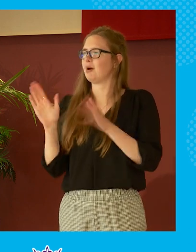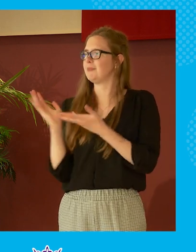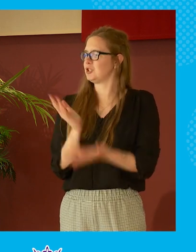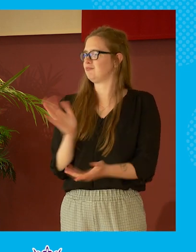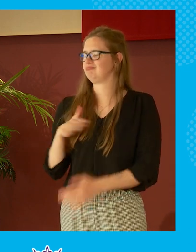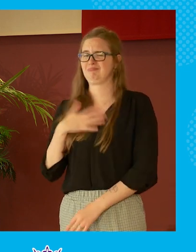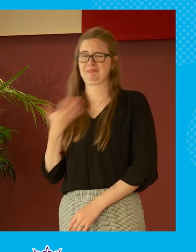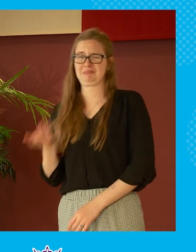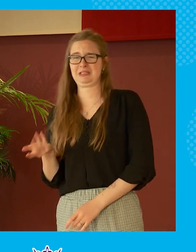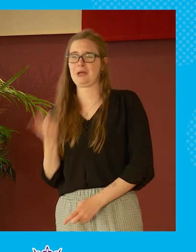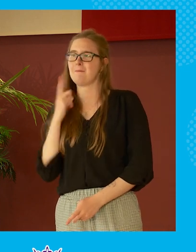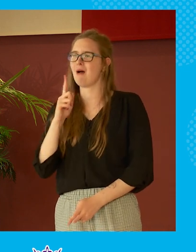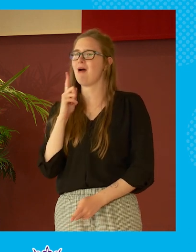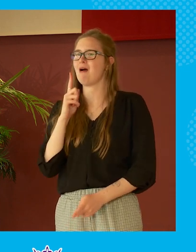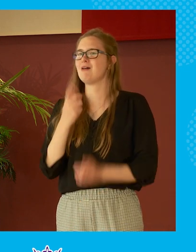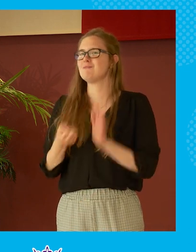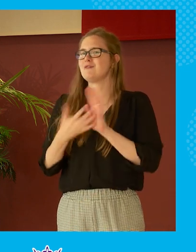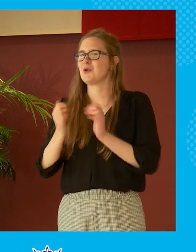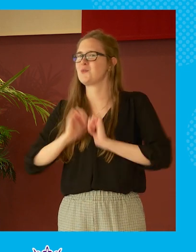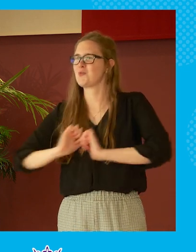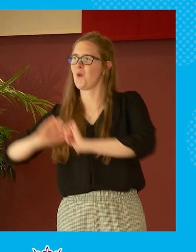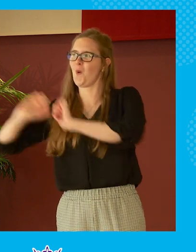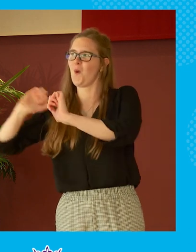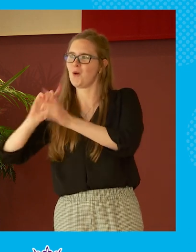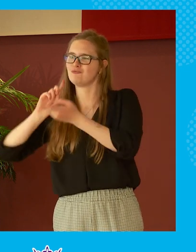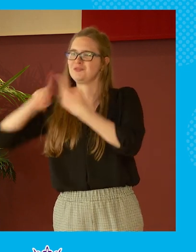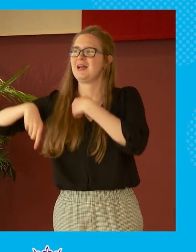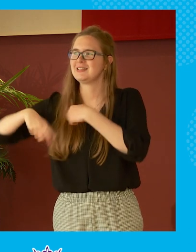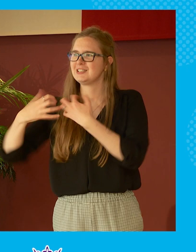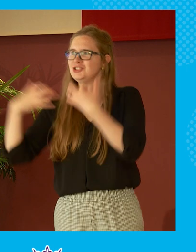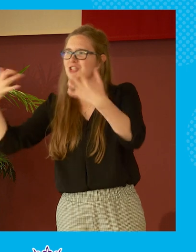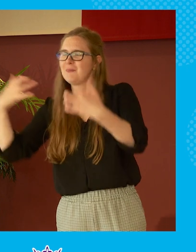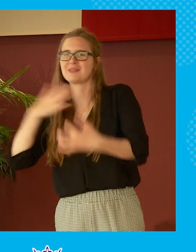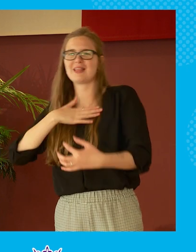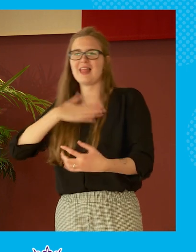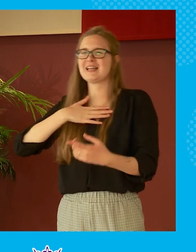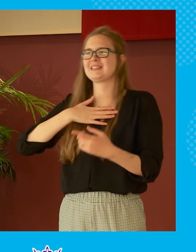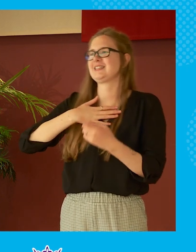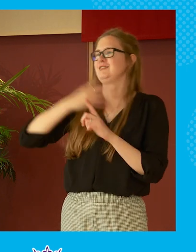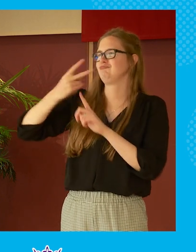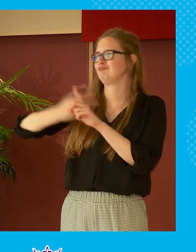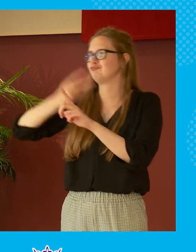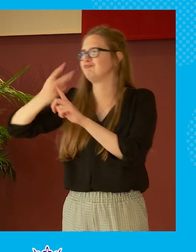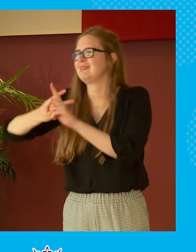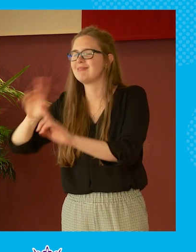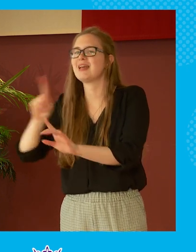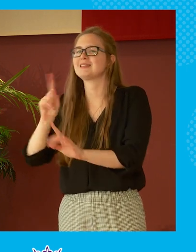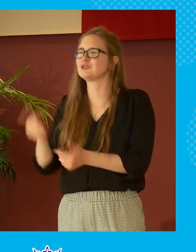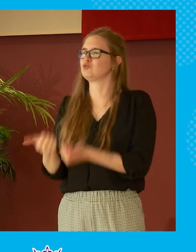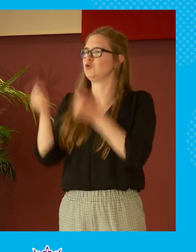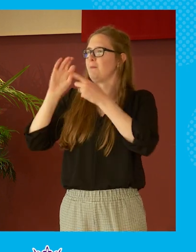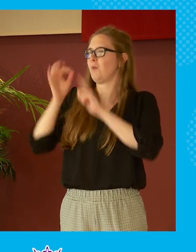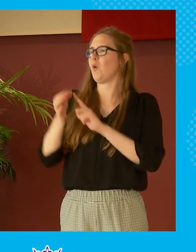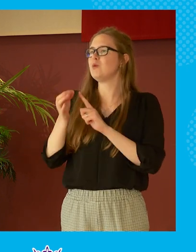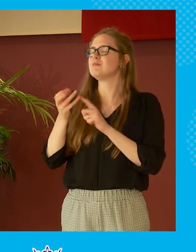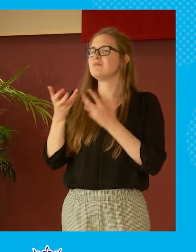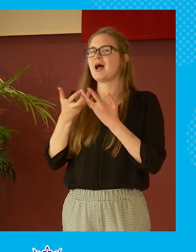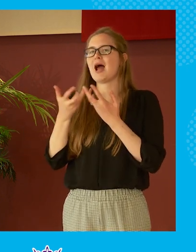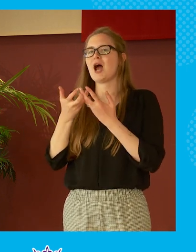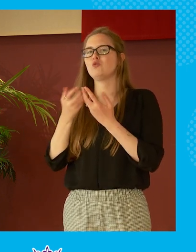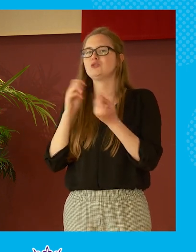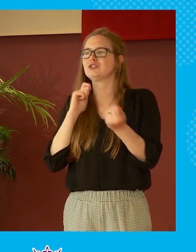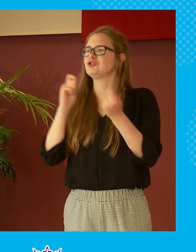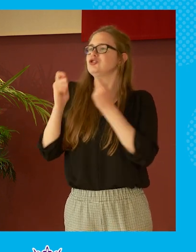cares but if you sort of own somebody else in the chamber the the likes and the retreats so we do i think that's a very good point about about uh